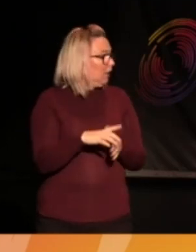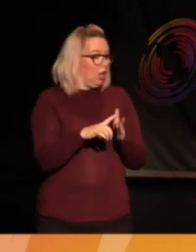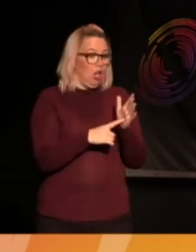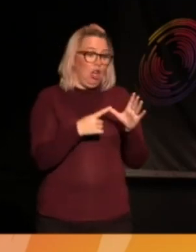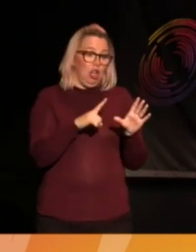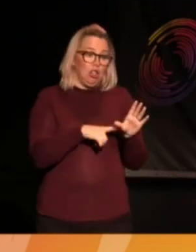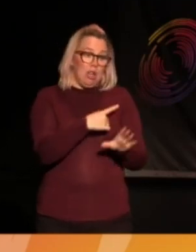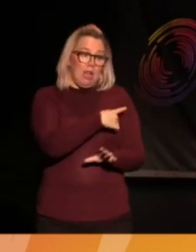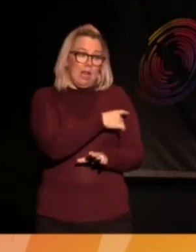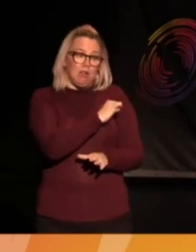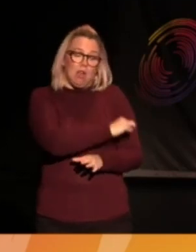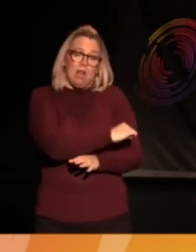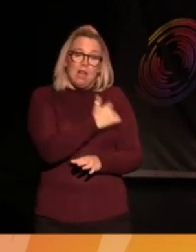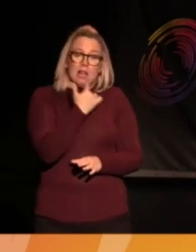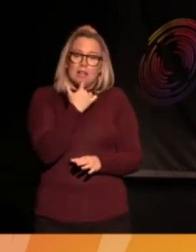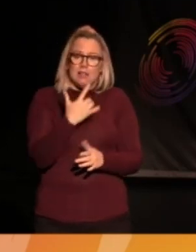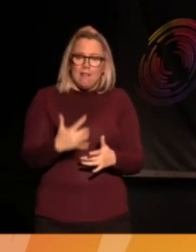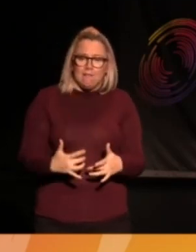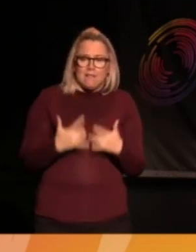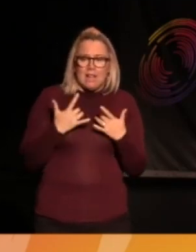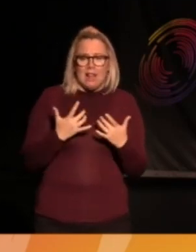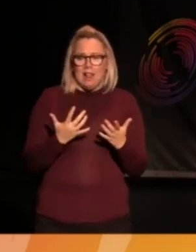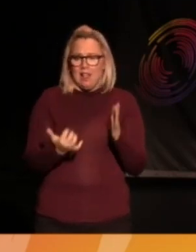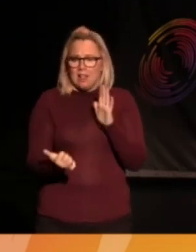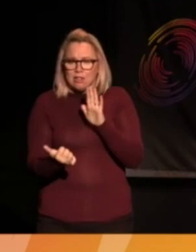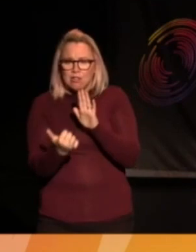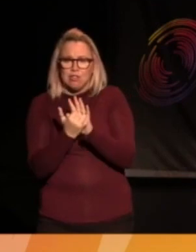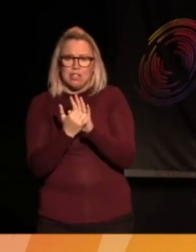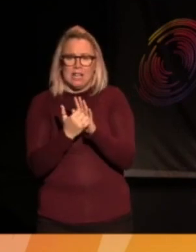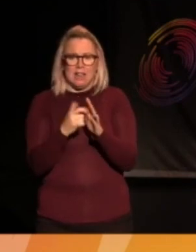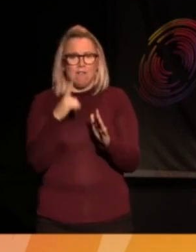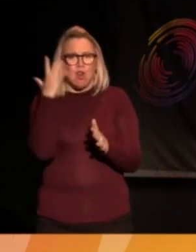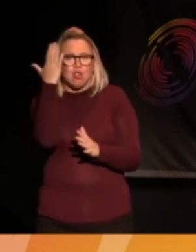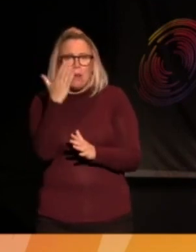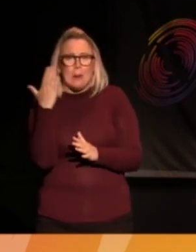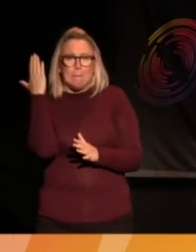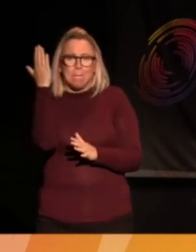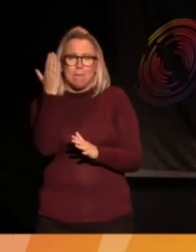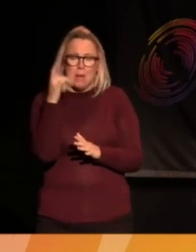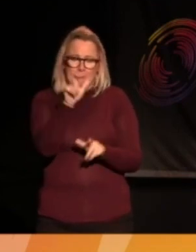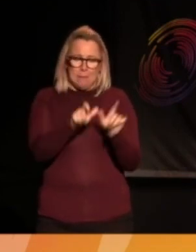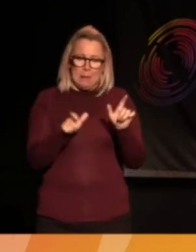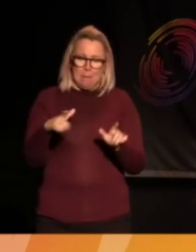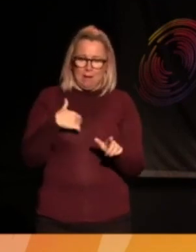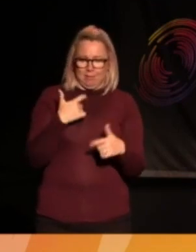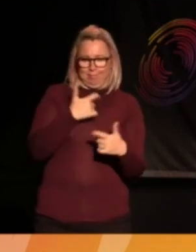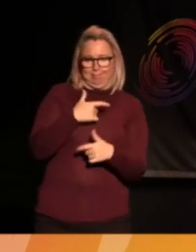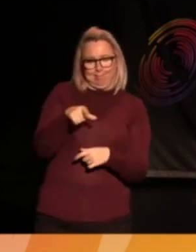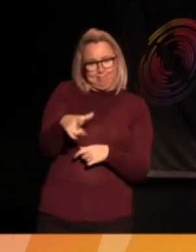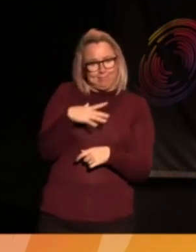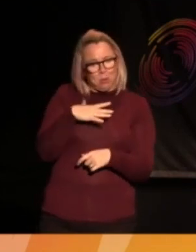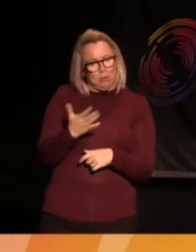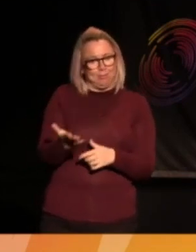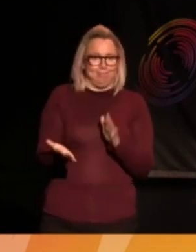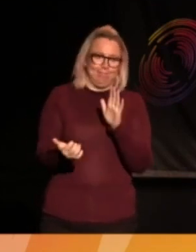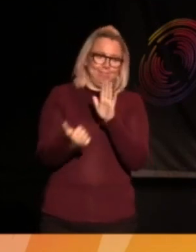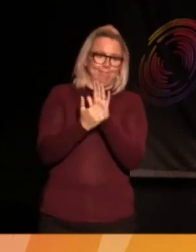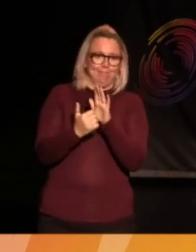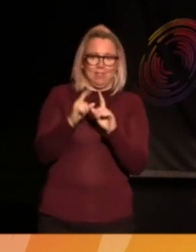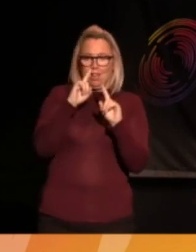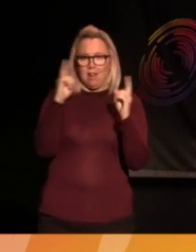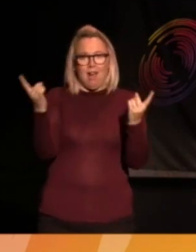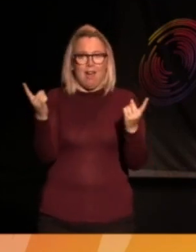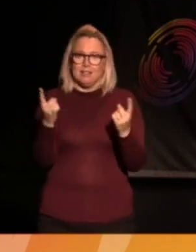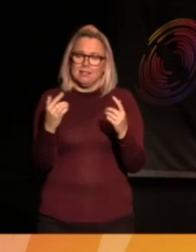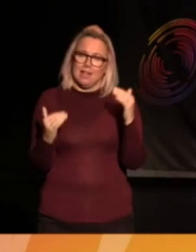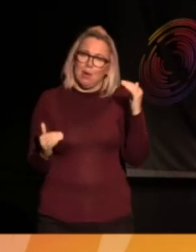must make sure that we don't feel ridiculous for dreaming things because people want us to feel ridiculous. for believing in equality, and